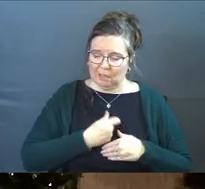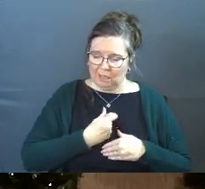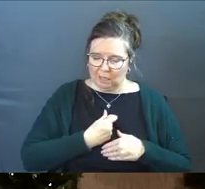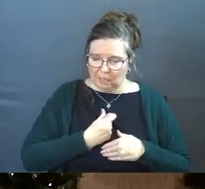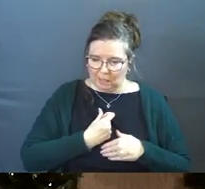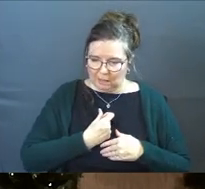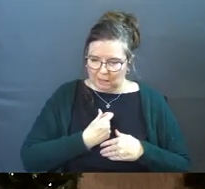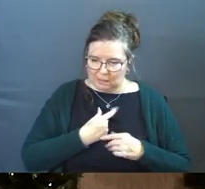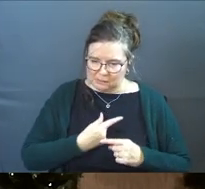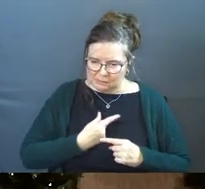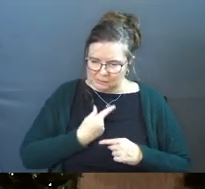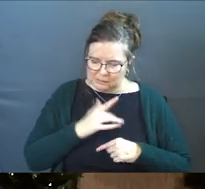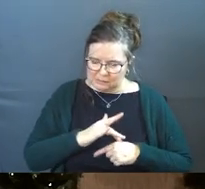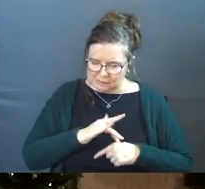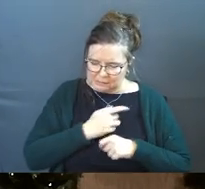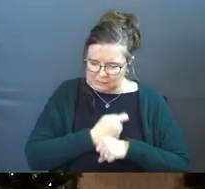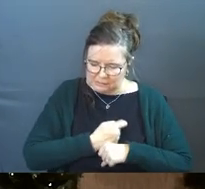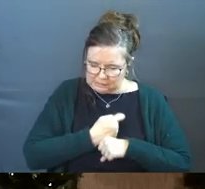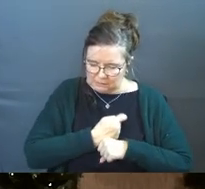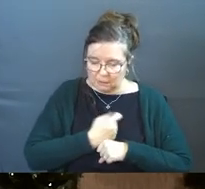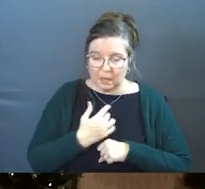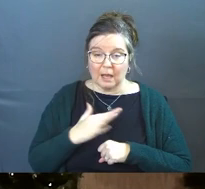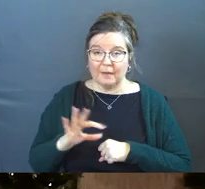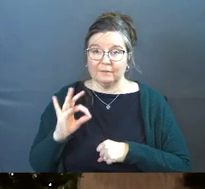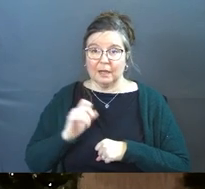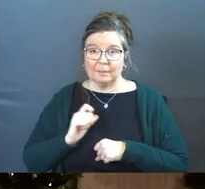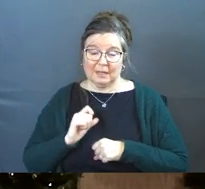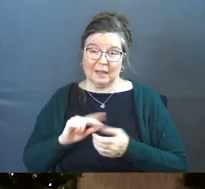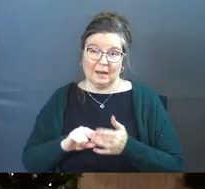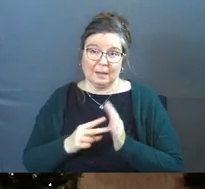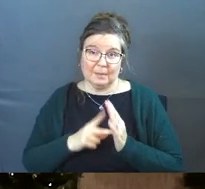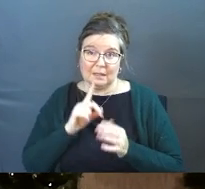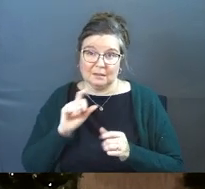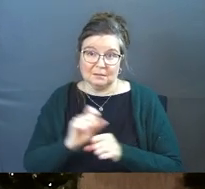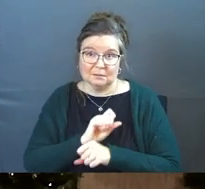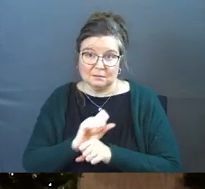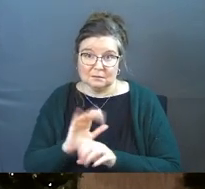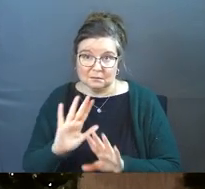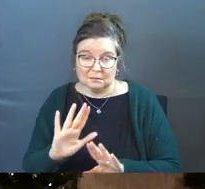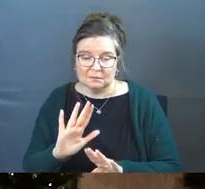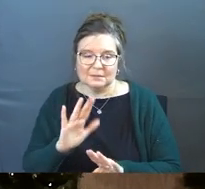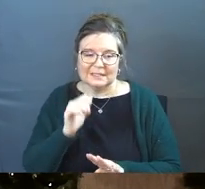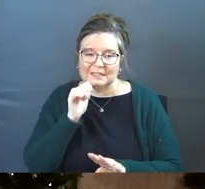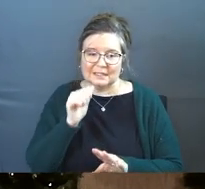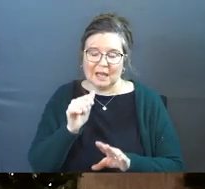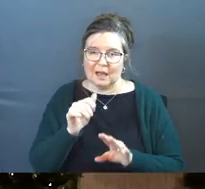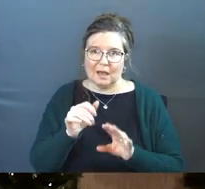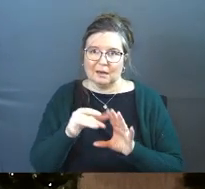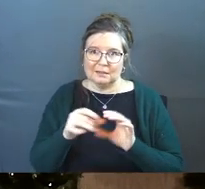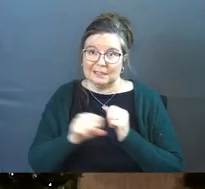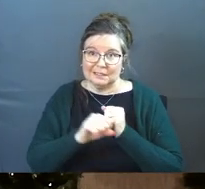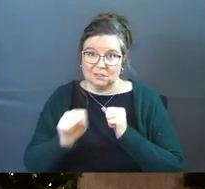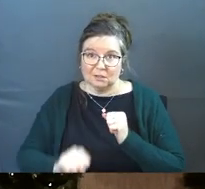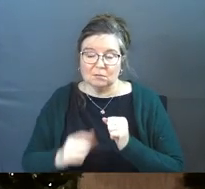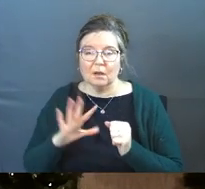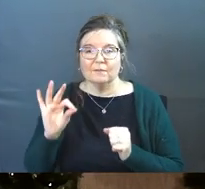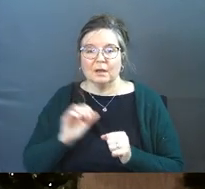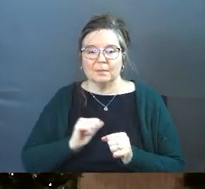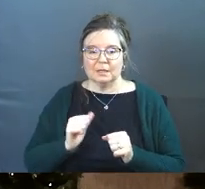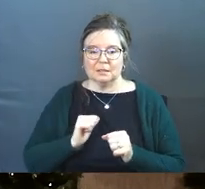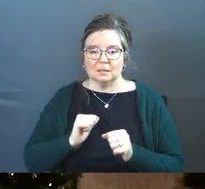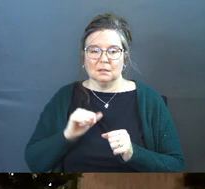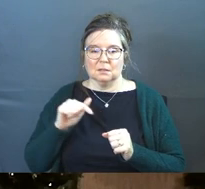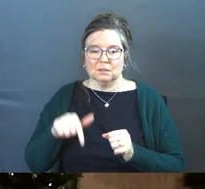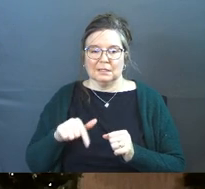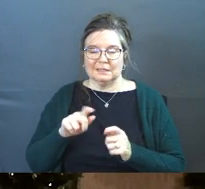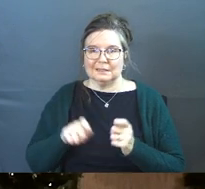haunt them, I always find myself, and I mean this very literally, not embellishing it, I always find myself coming